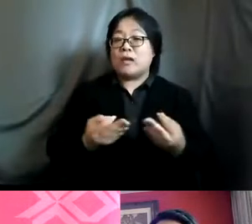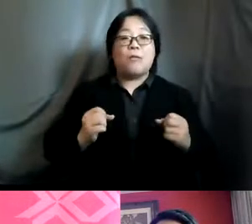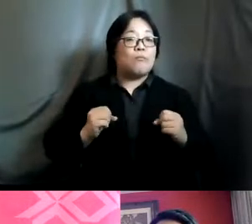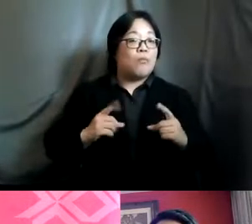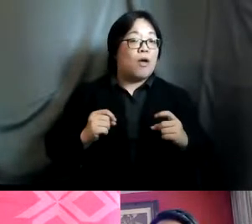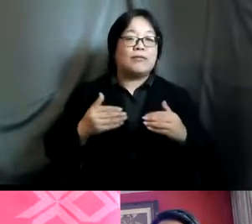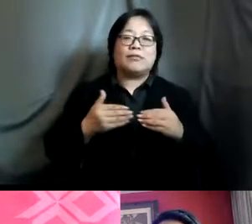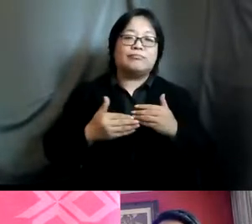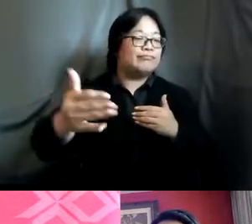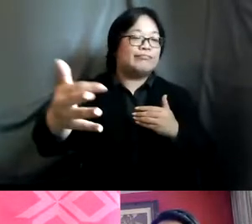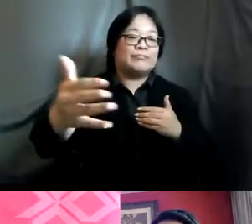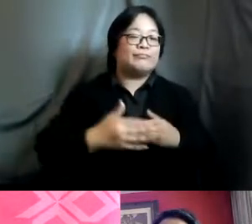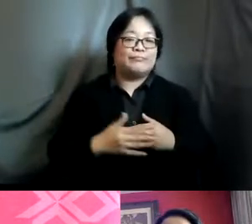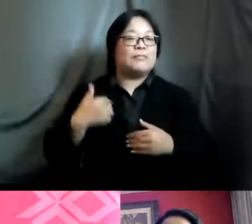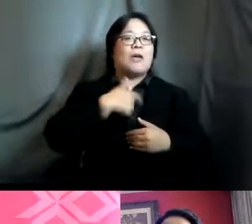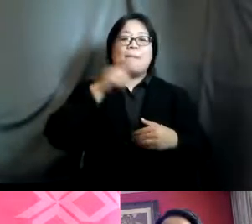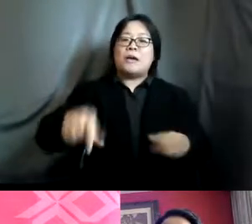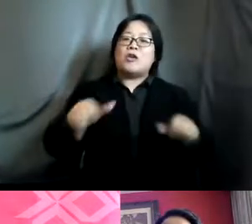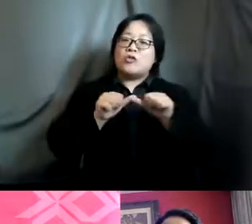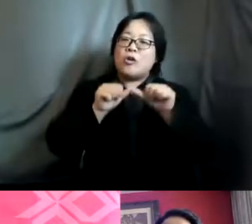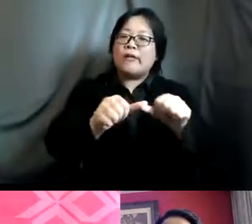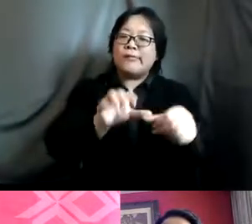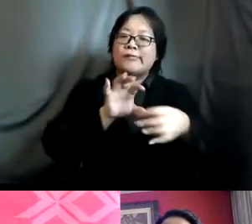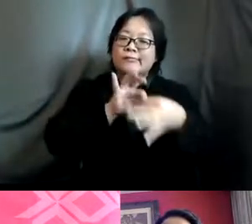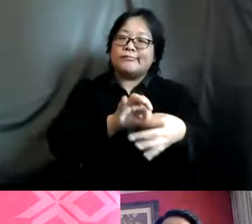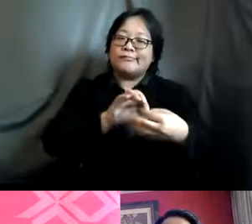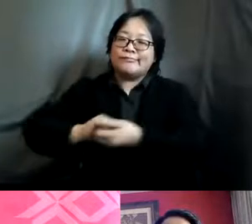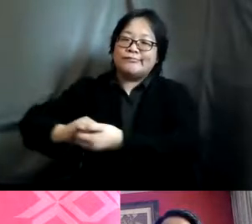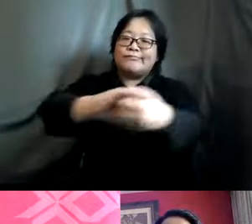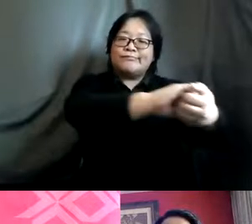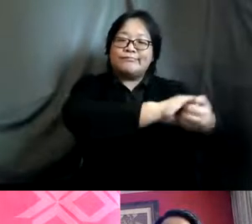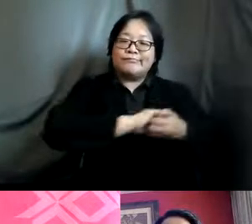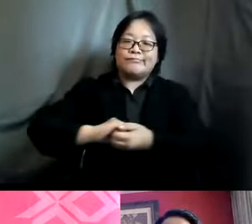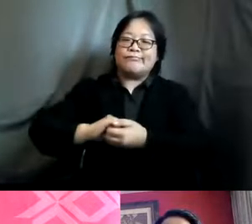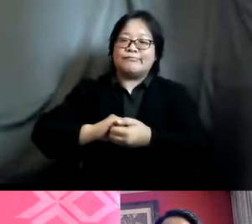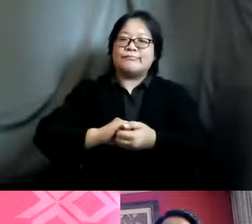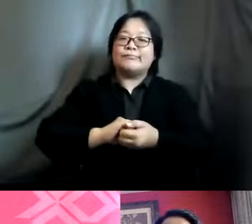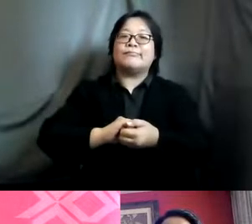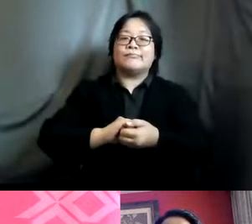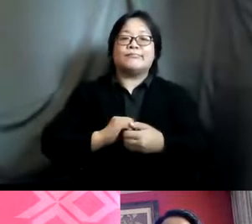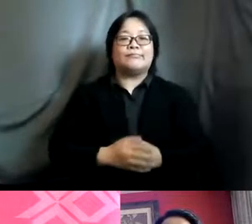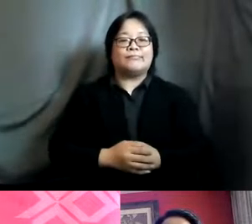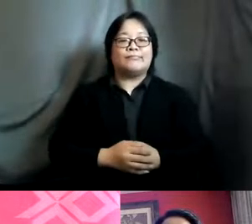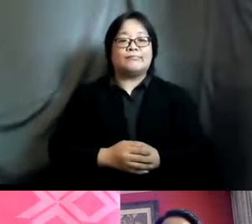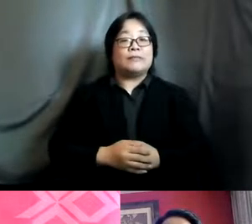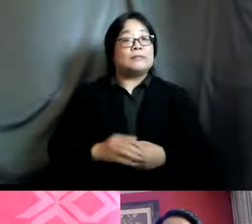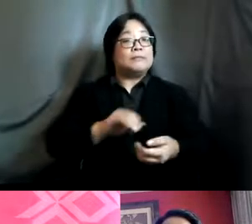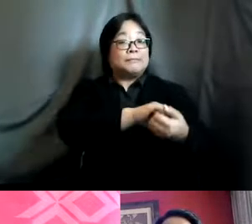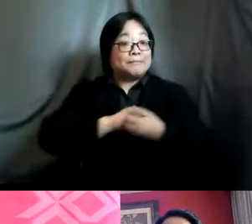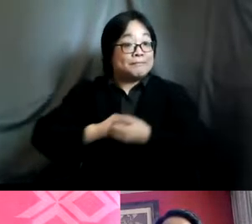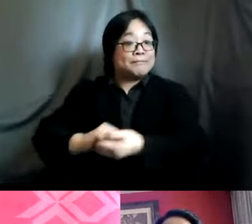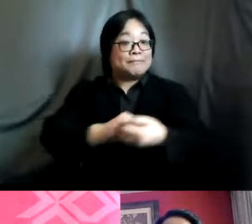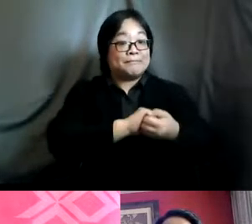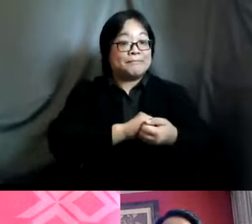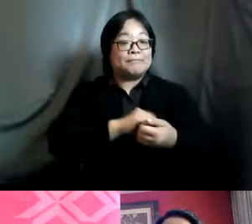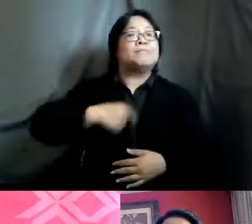we must continue collaborating and holding one another accountable collectively it takes all